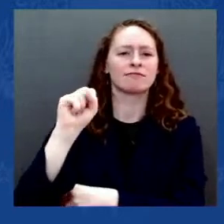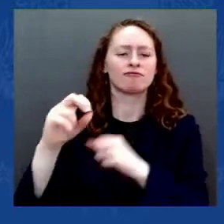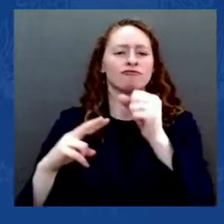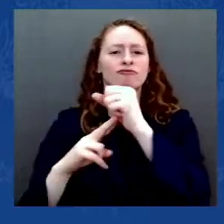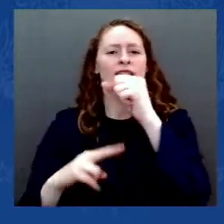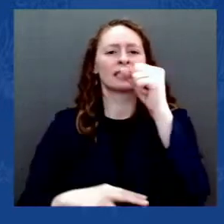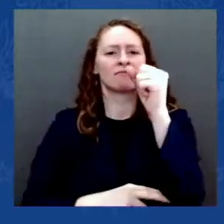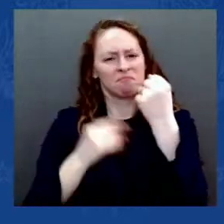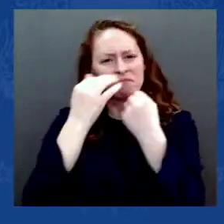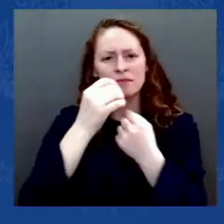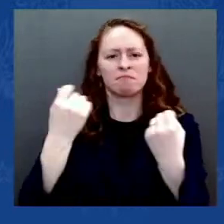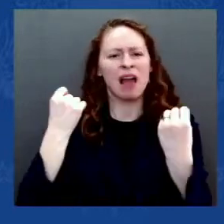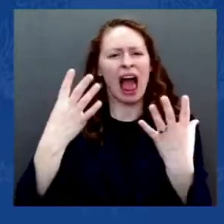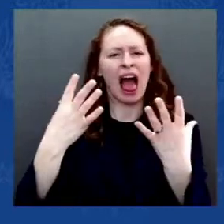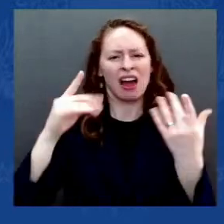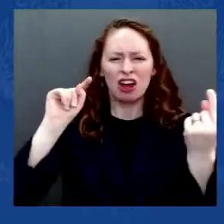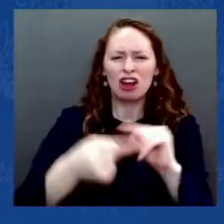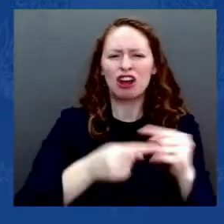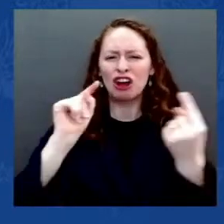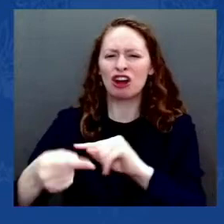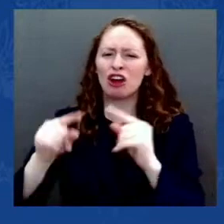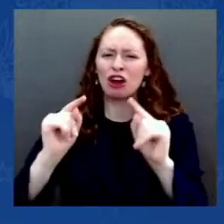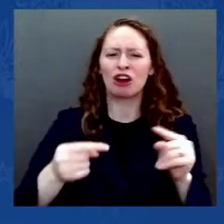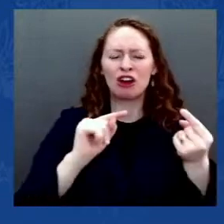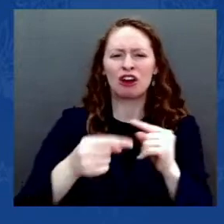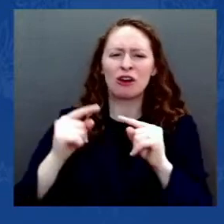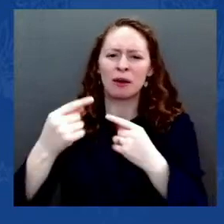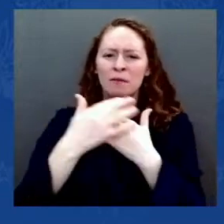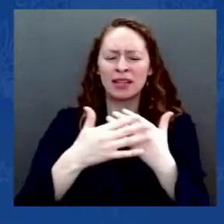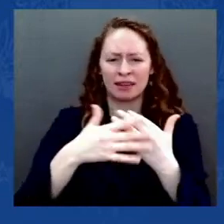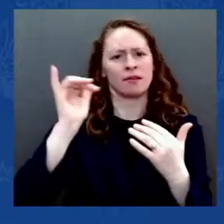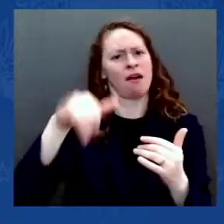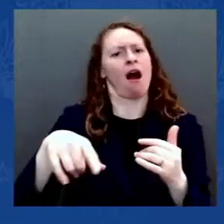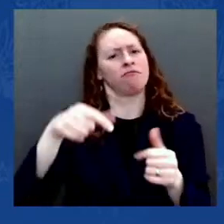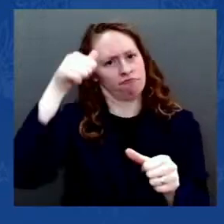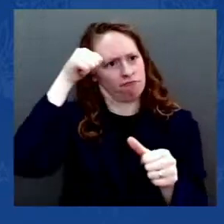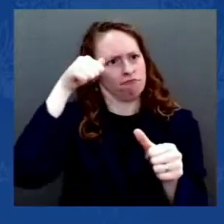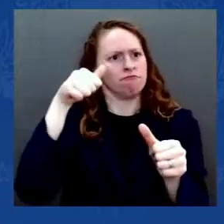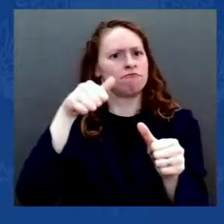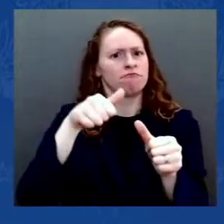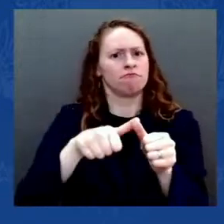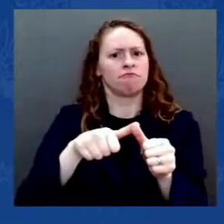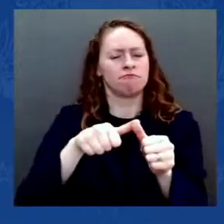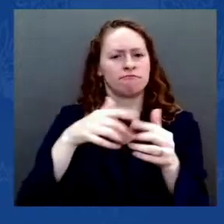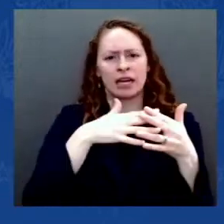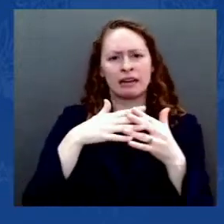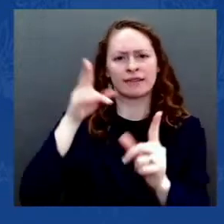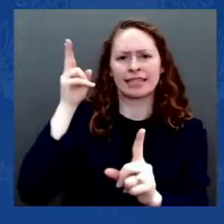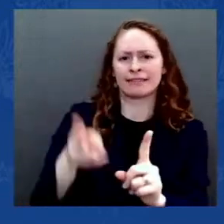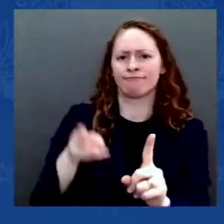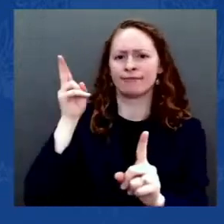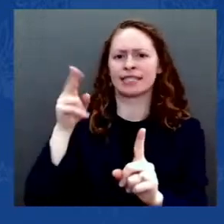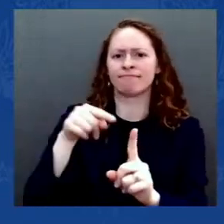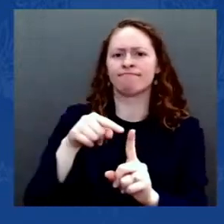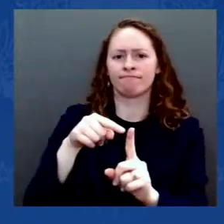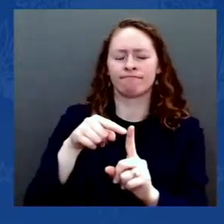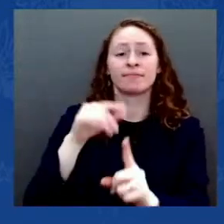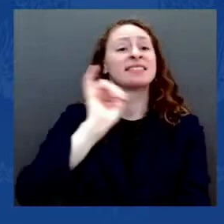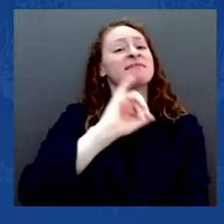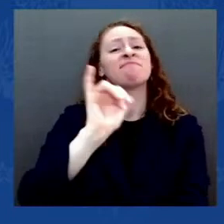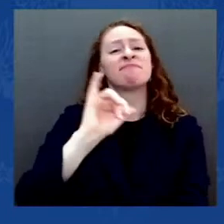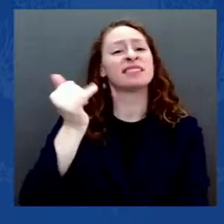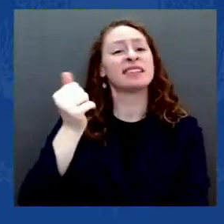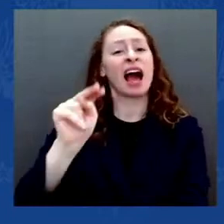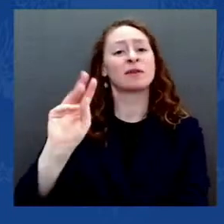where January 6th marks not the end of democracy, but the beginning of a renaissance of liberty and